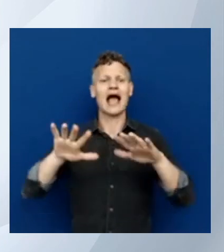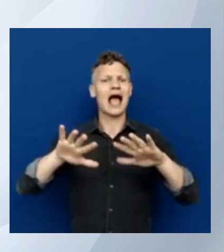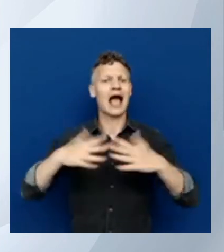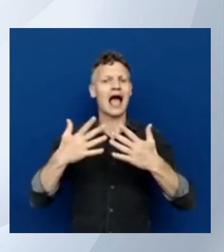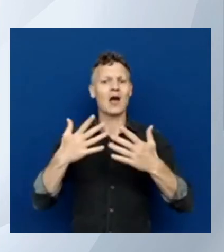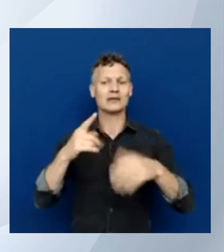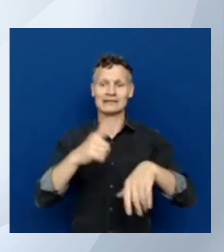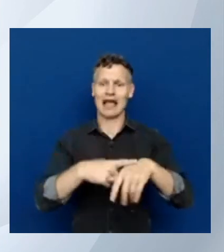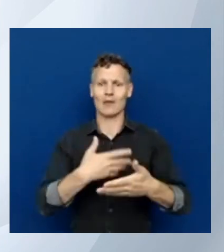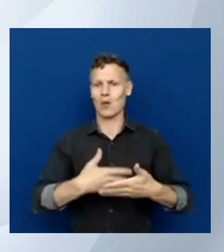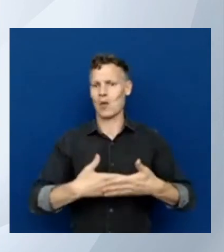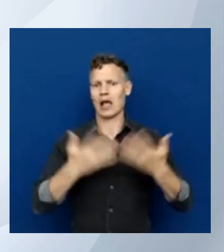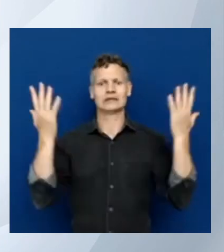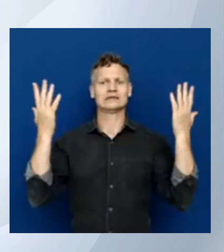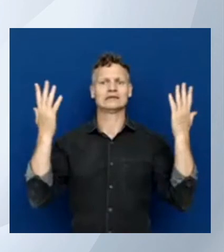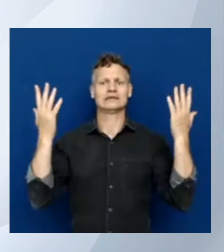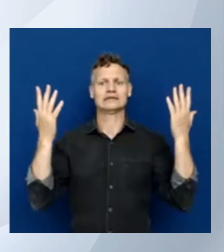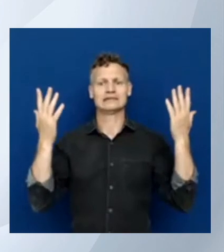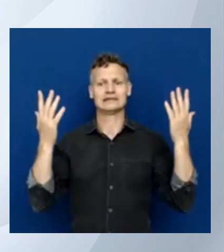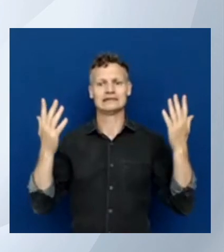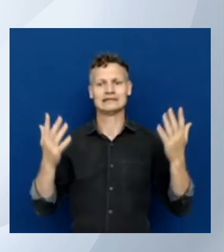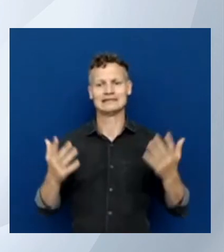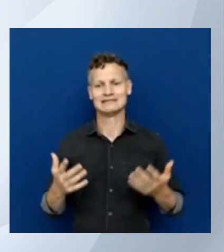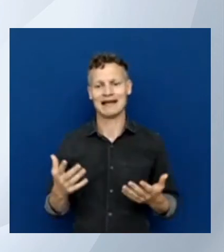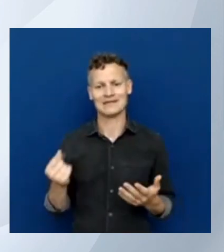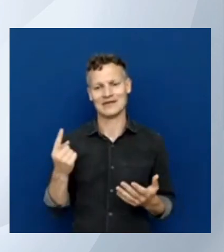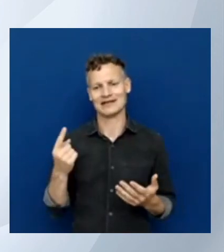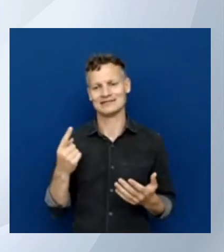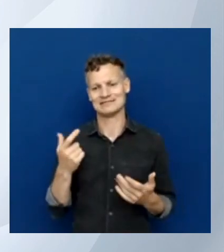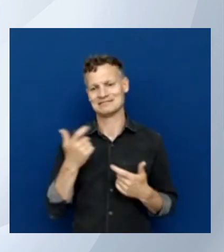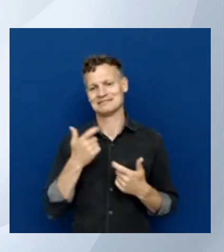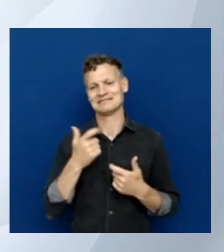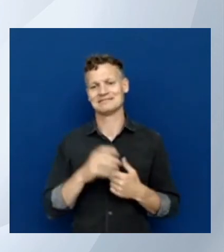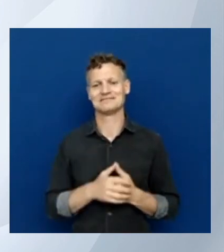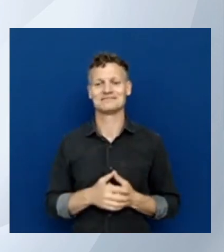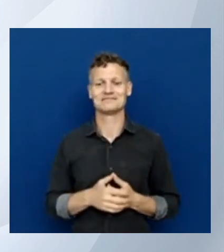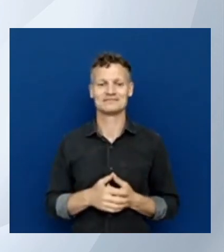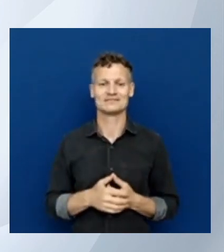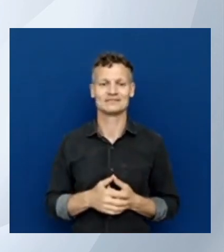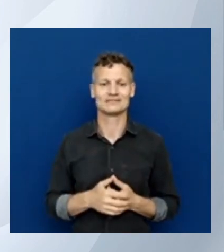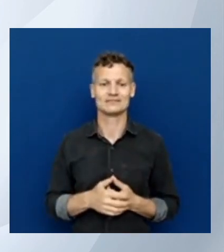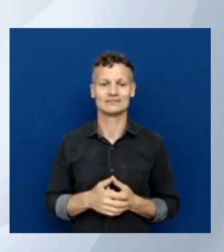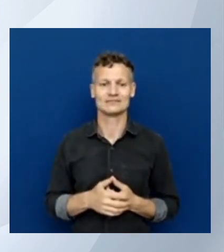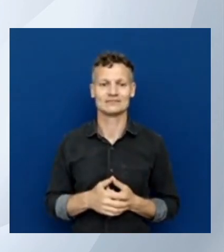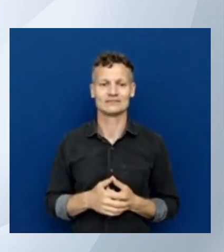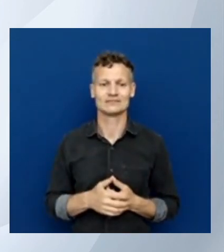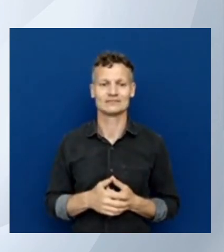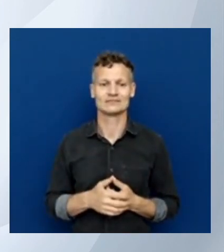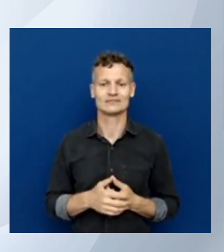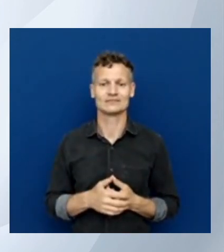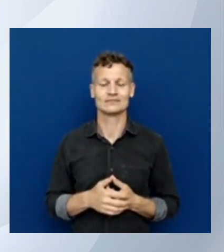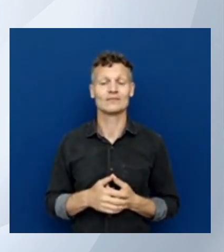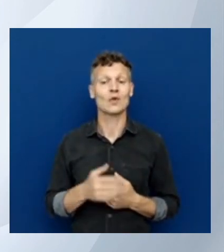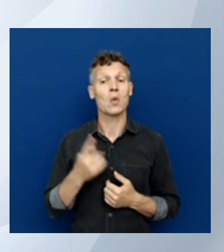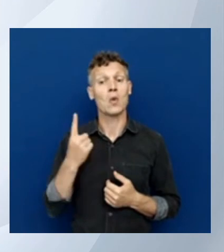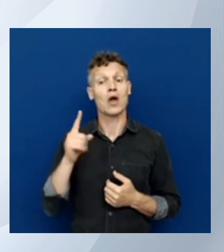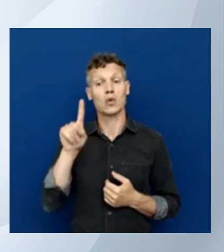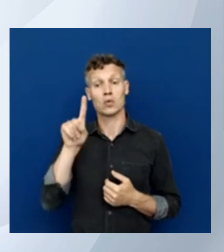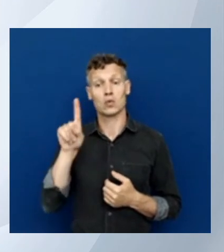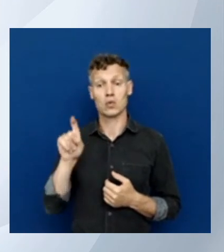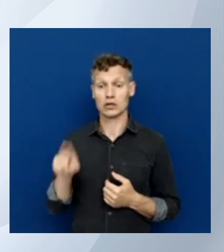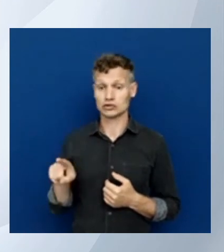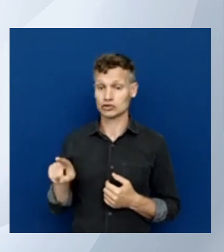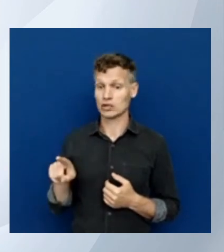one more question someone posted in a chat that AZ the CLI module is more